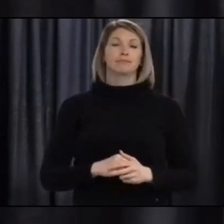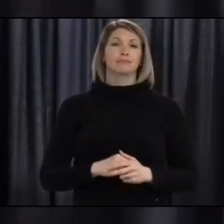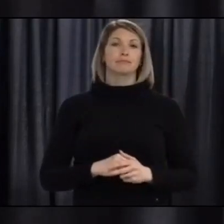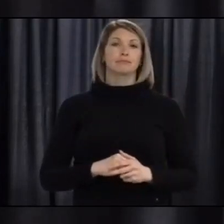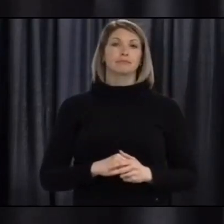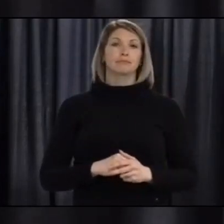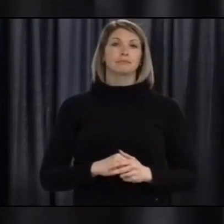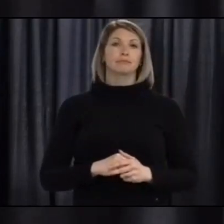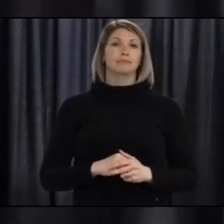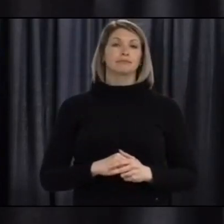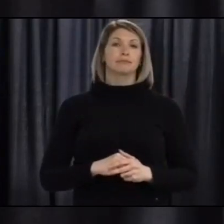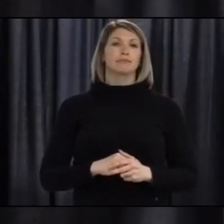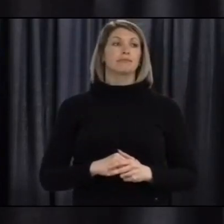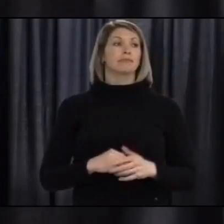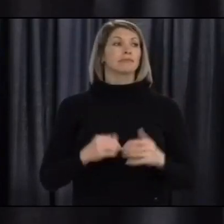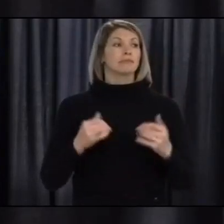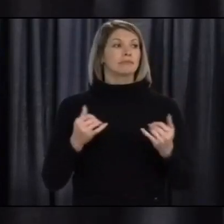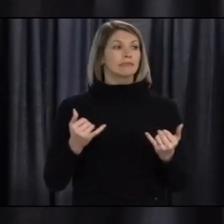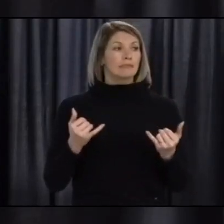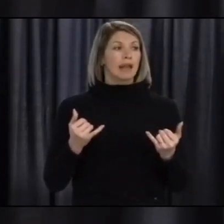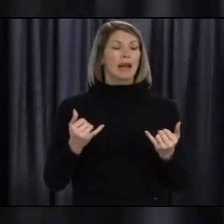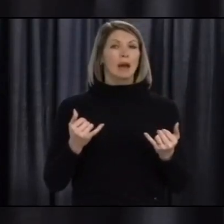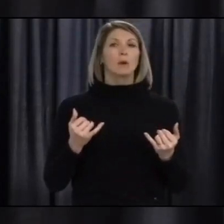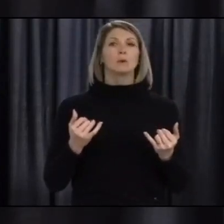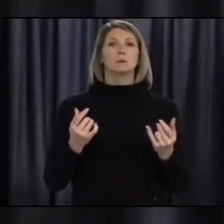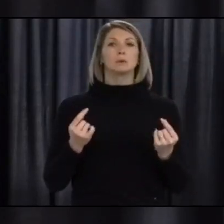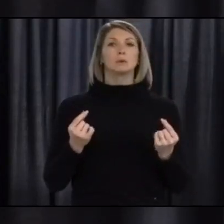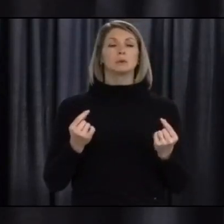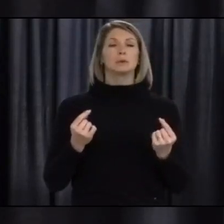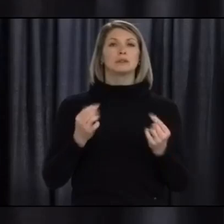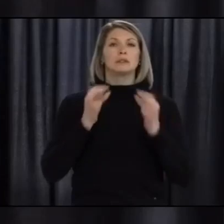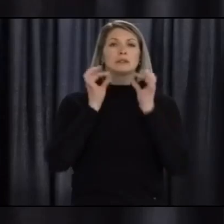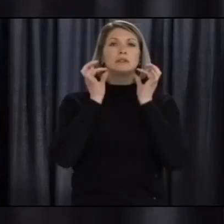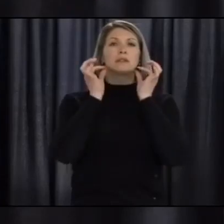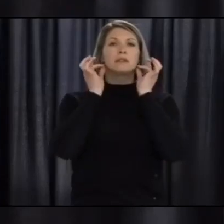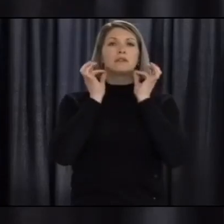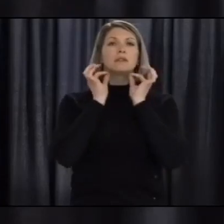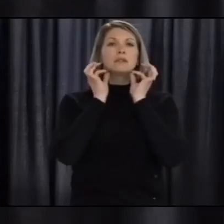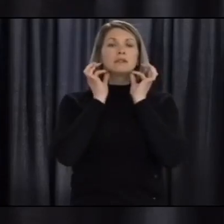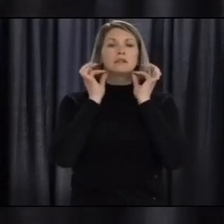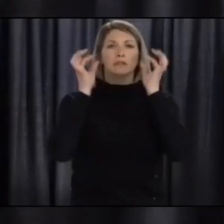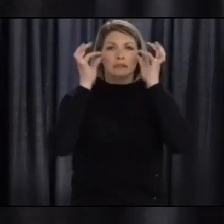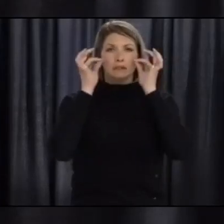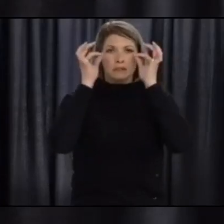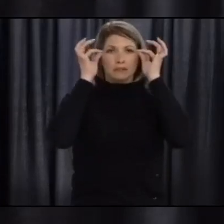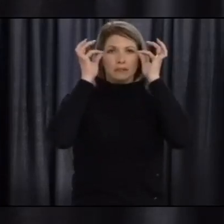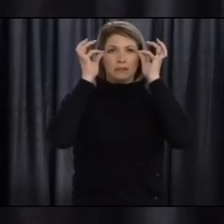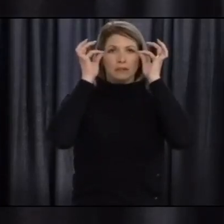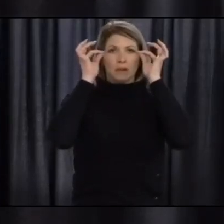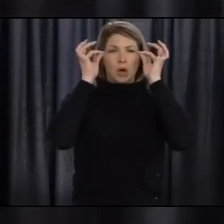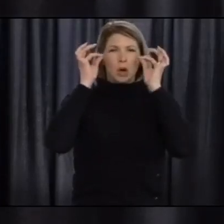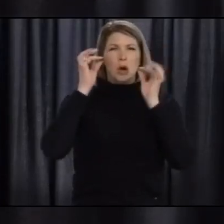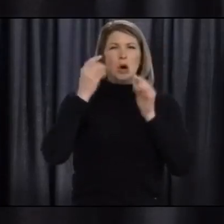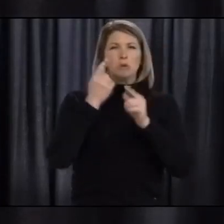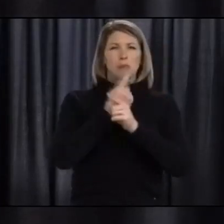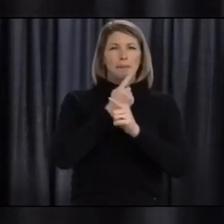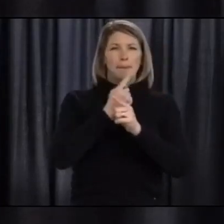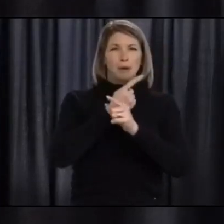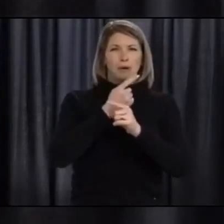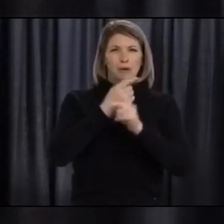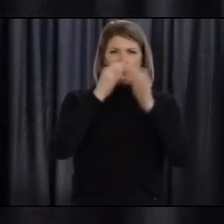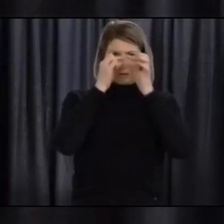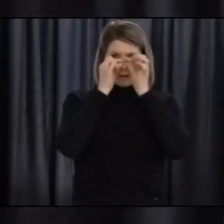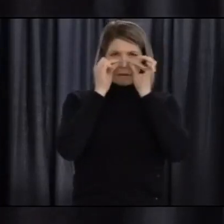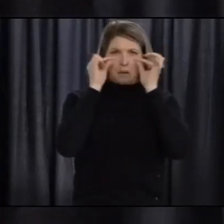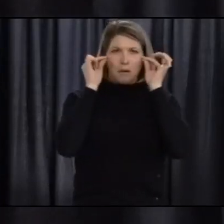Now is the time for you to adjust the mask to make sure it is over your nose and pulled down underneath your chin